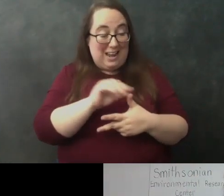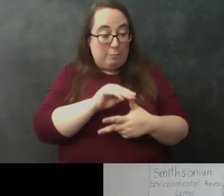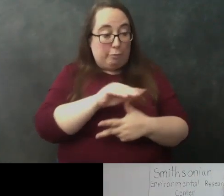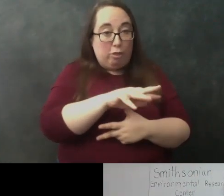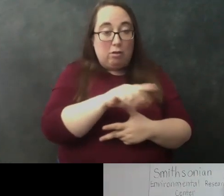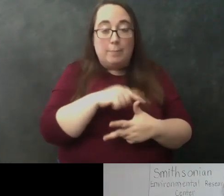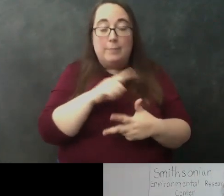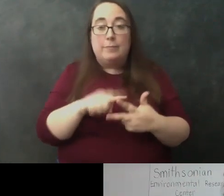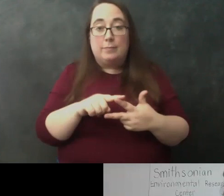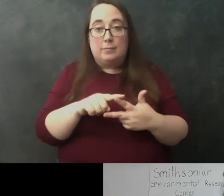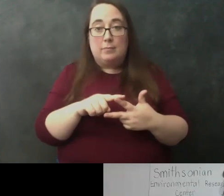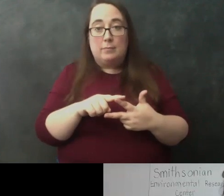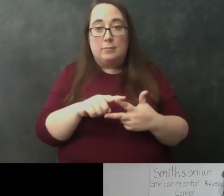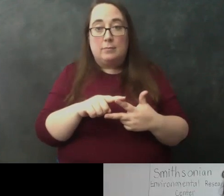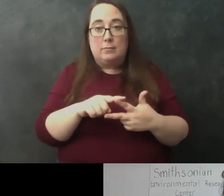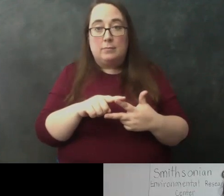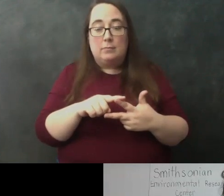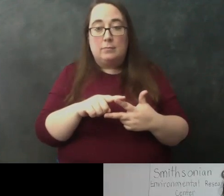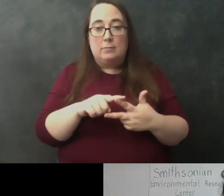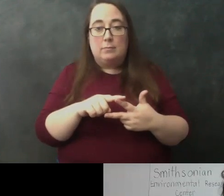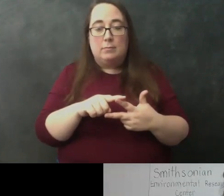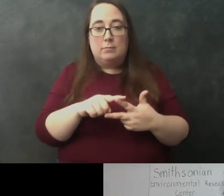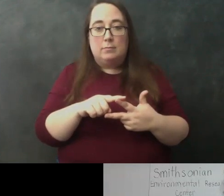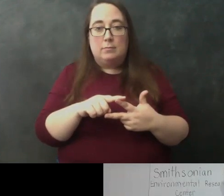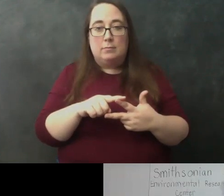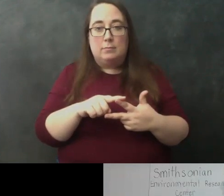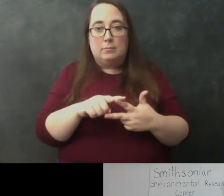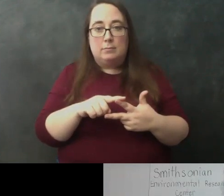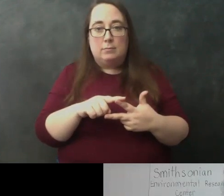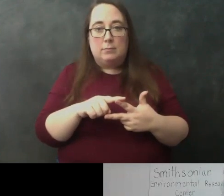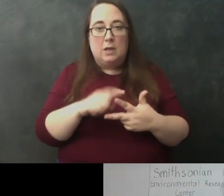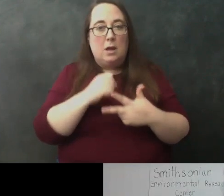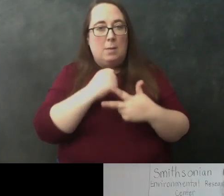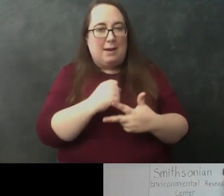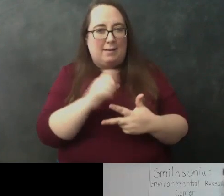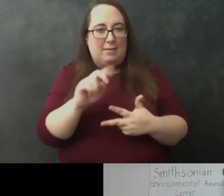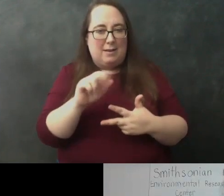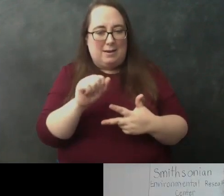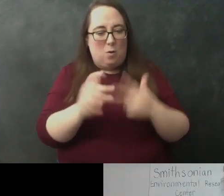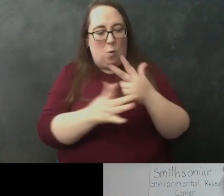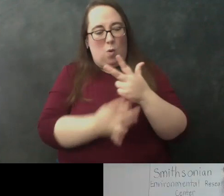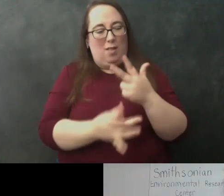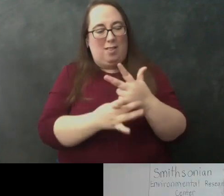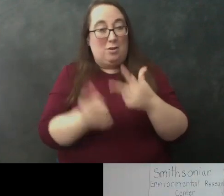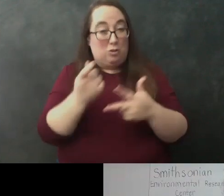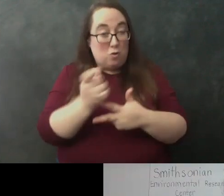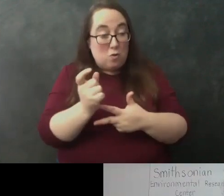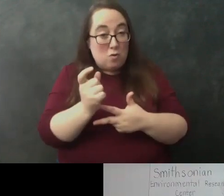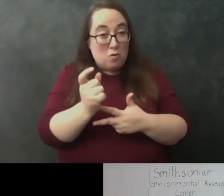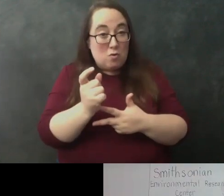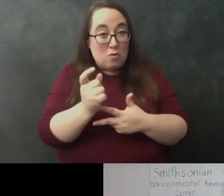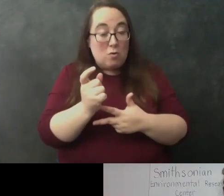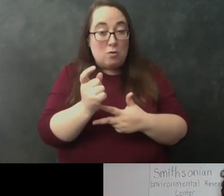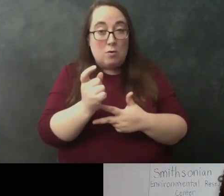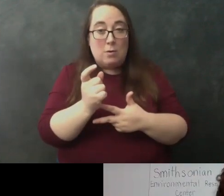the second one is to um protect the dna because the oils on our hands could destroy the dna yeah